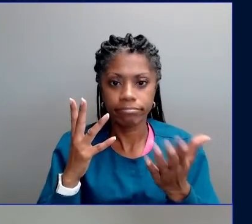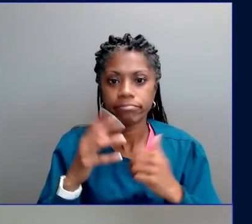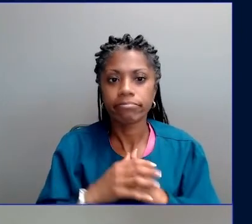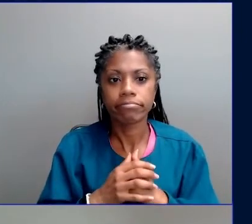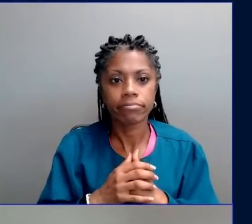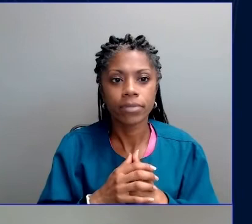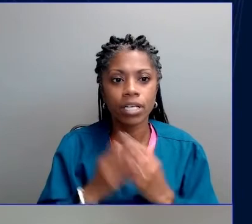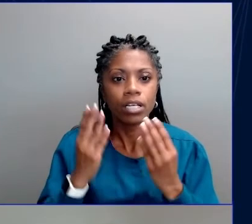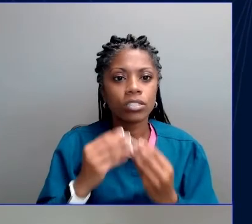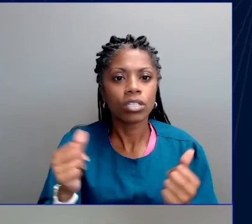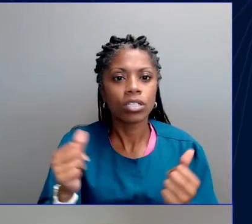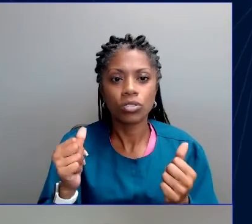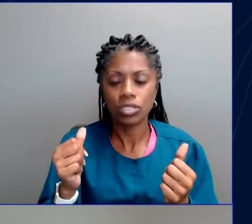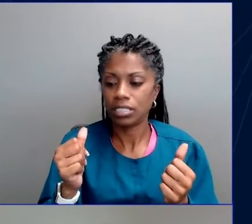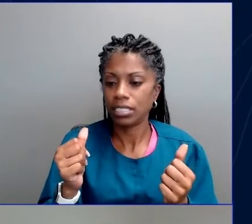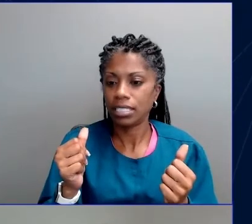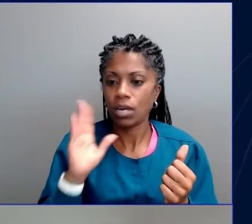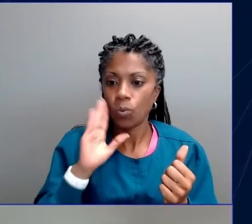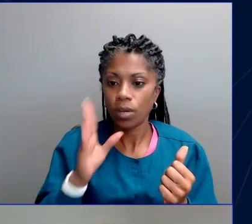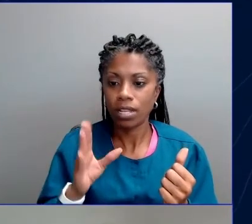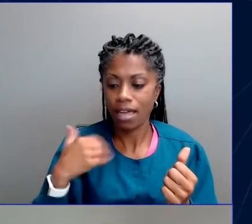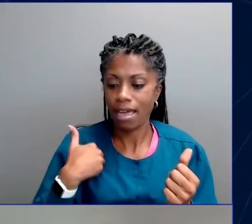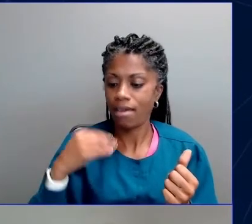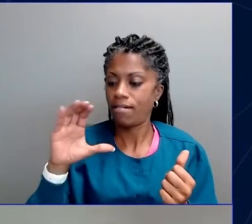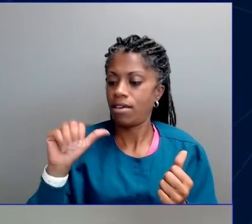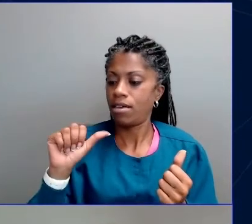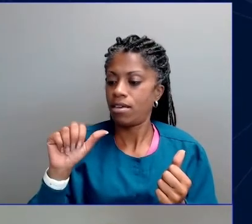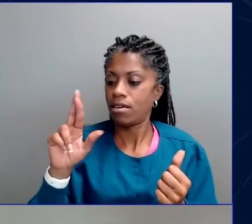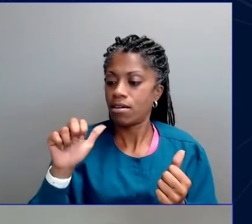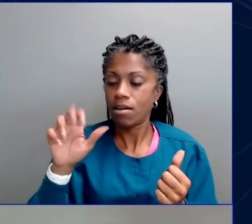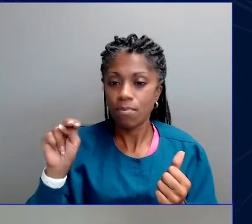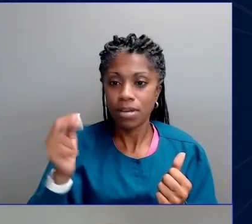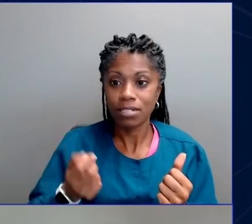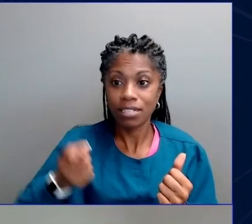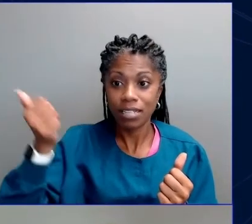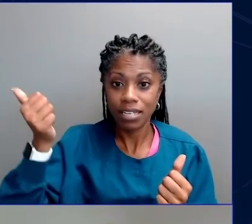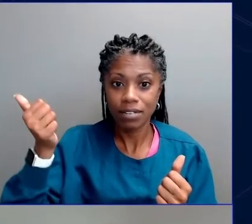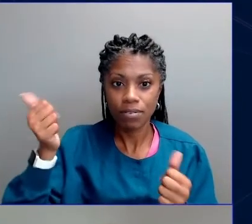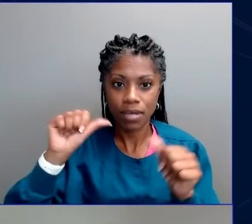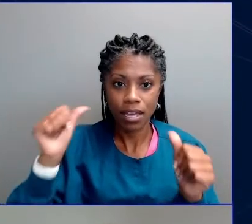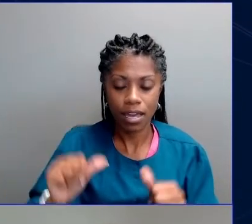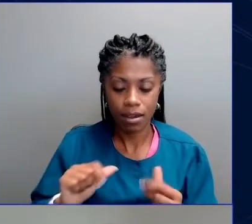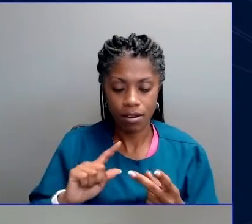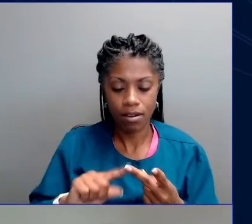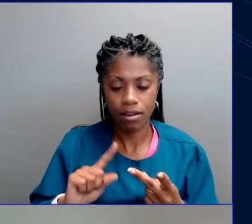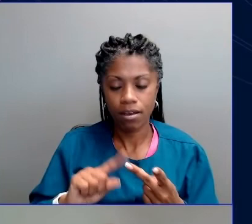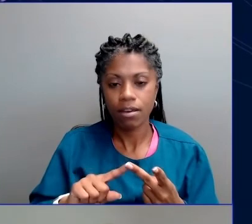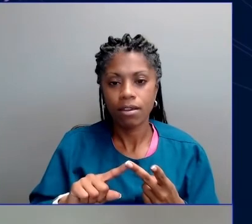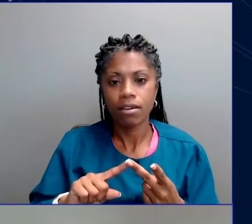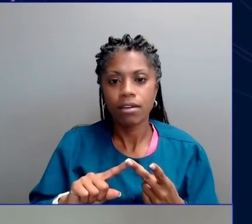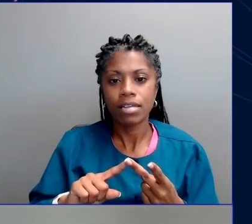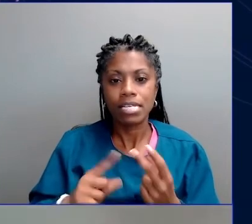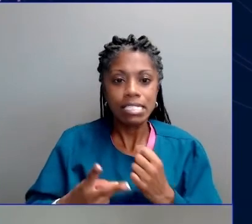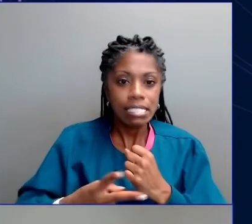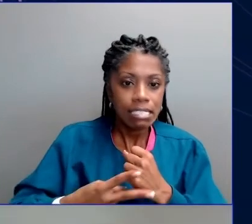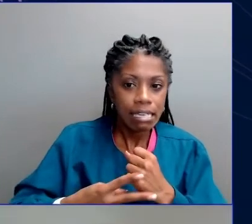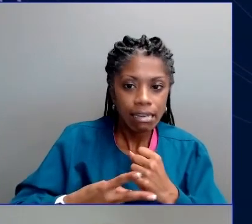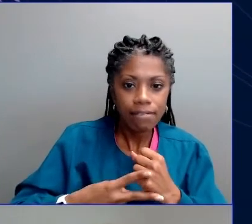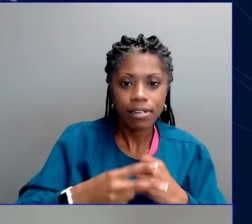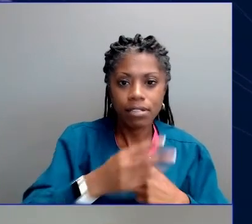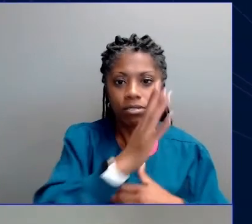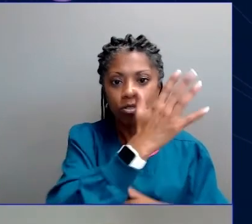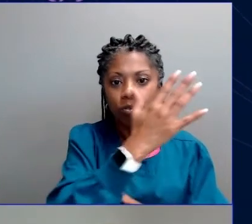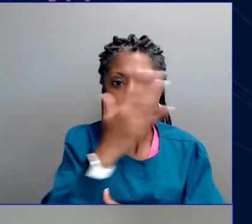that take carbon out of the atmosphere, nature-based solutions, reforestation, conservation, restoring